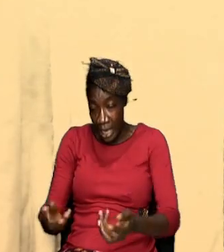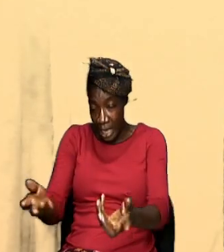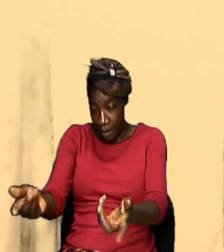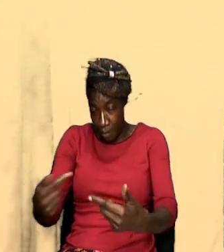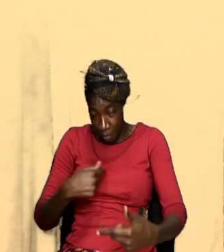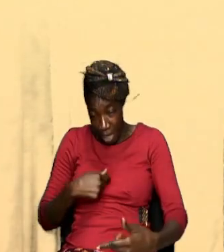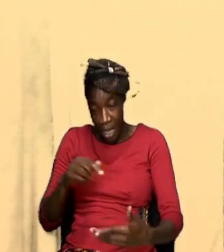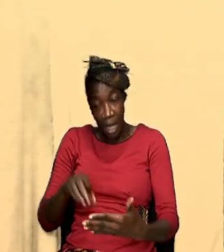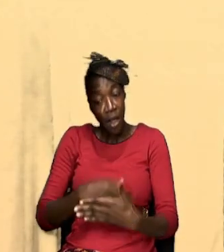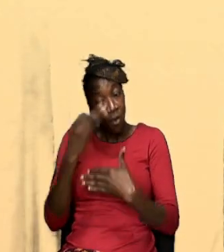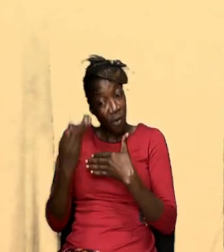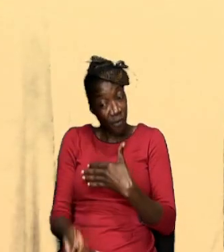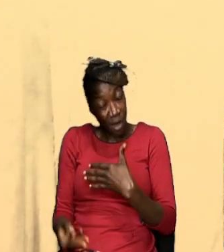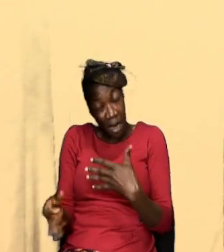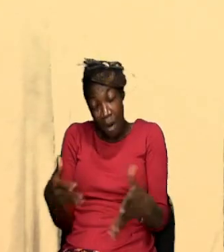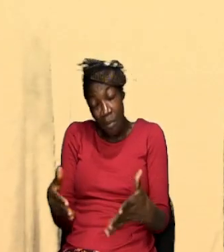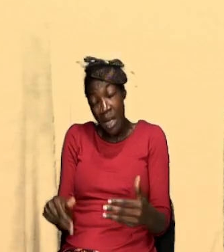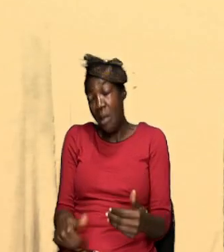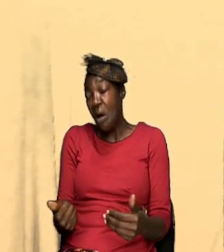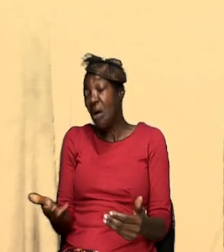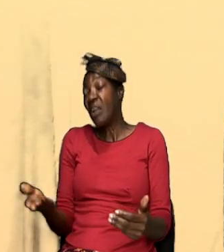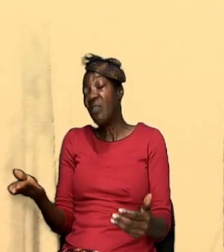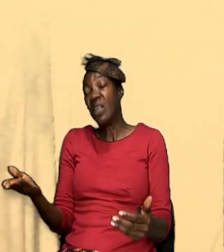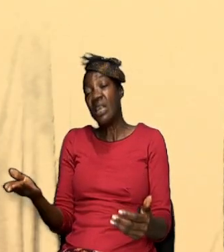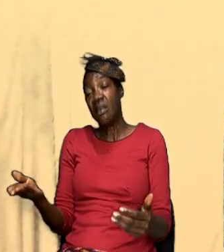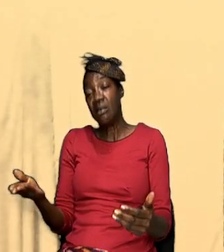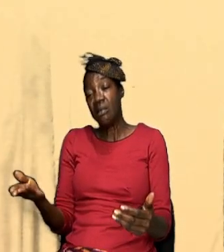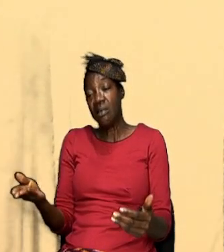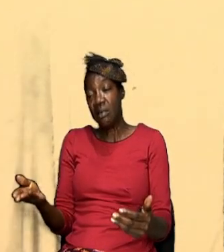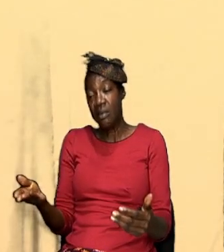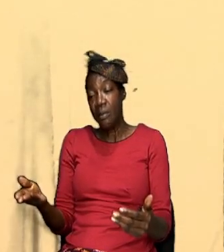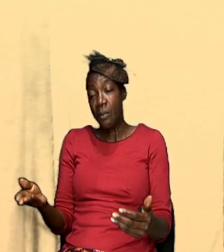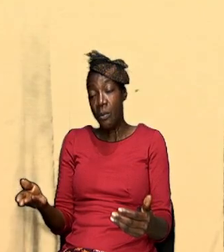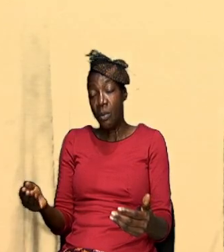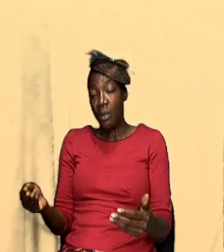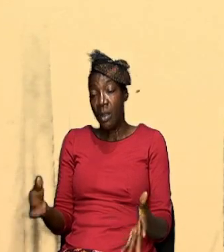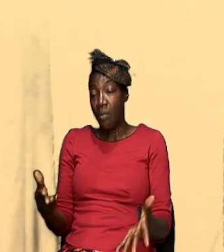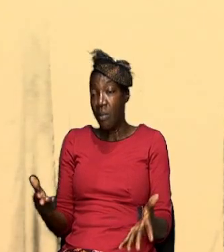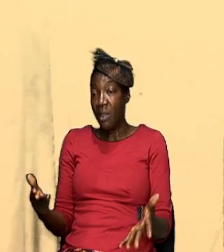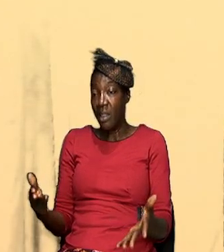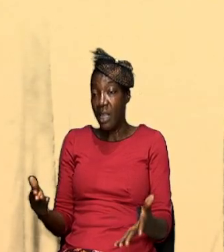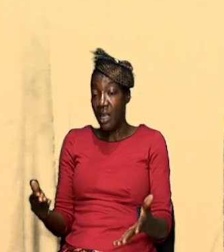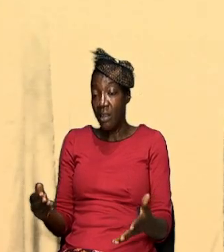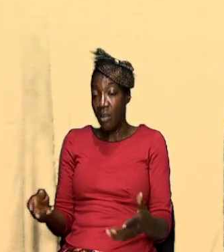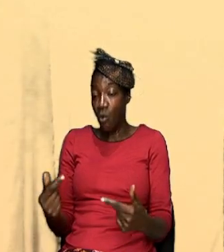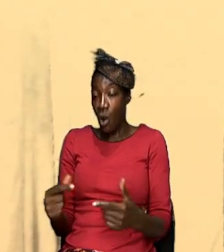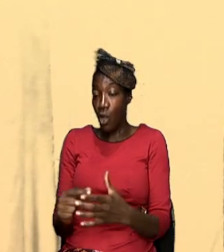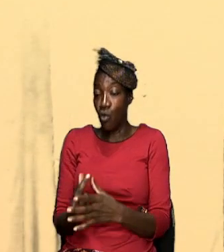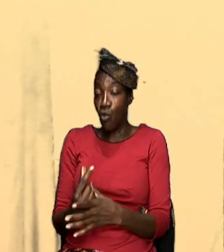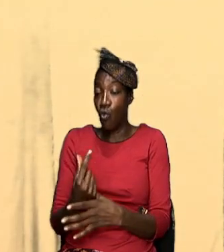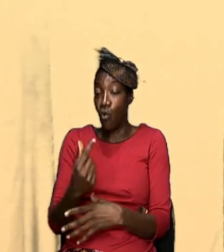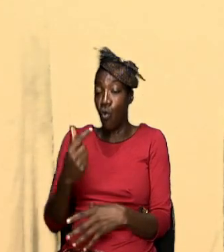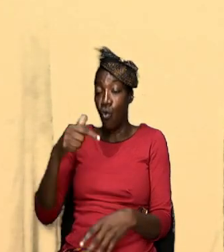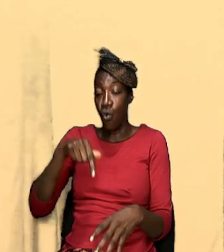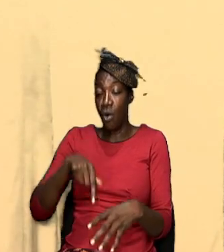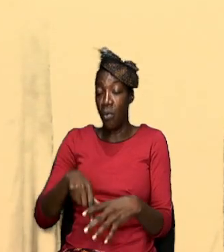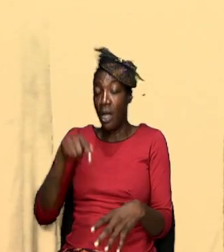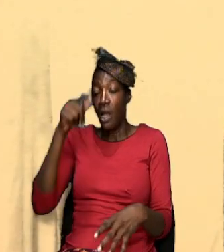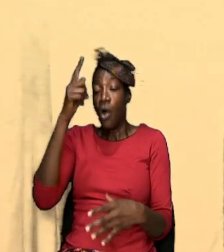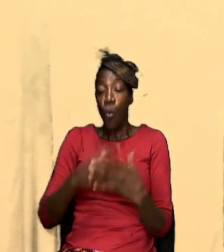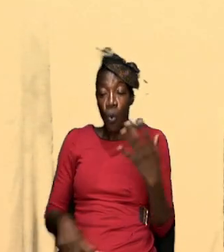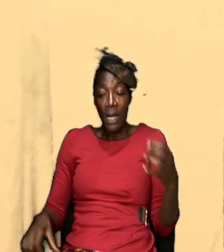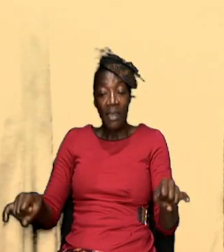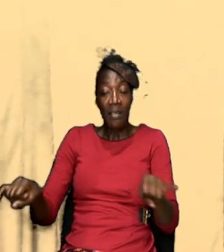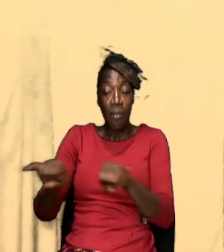or it could be other things you know it could be other habits that he's trying to develop so what is important